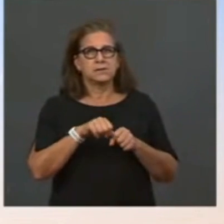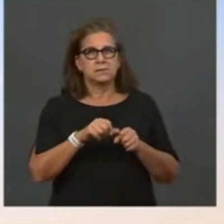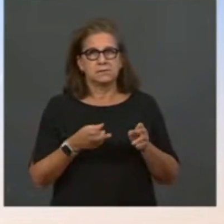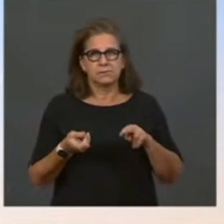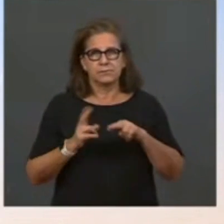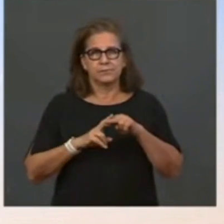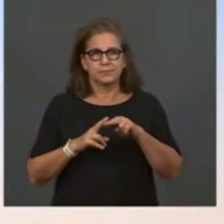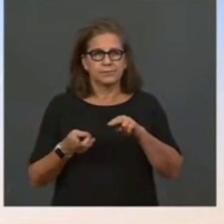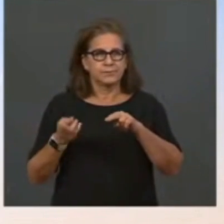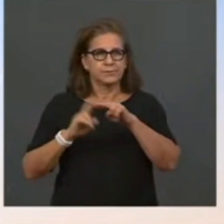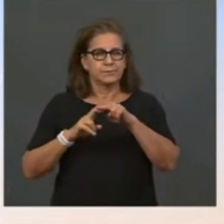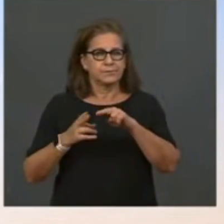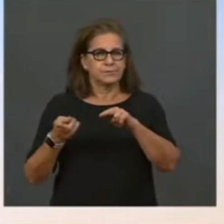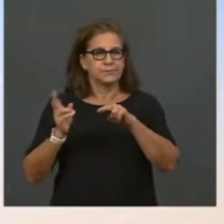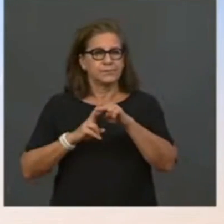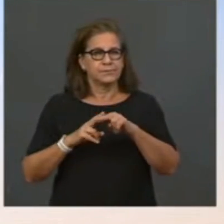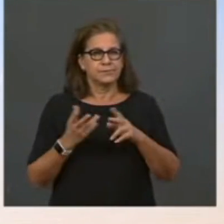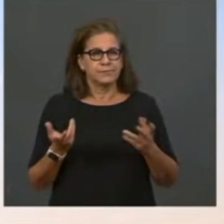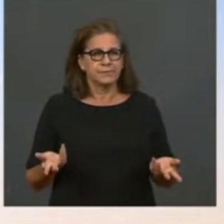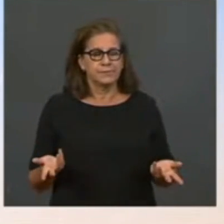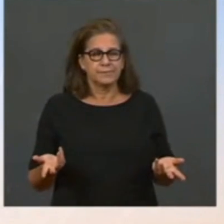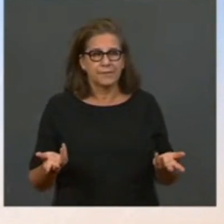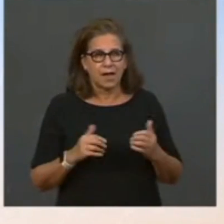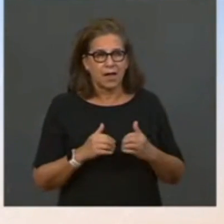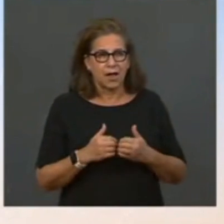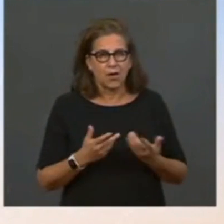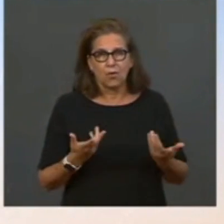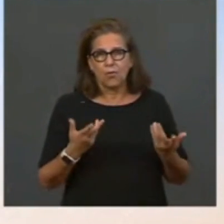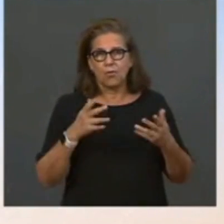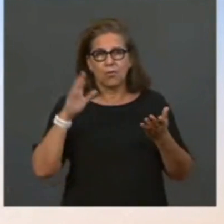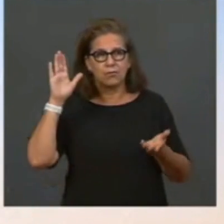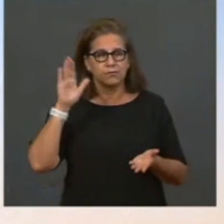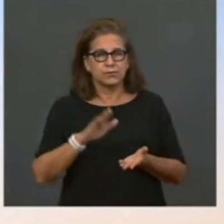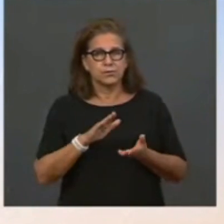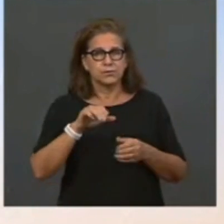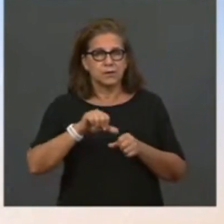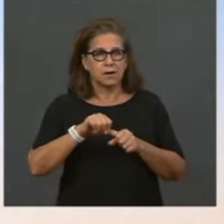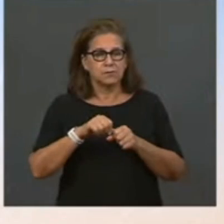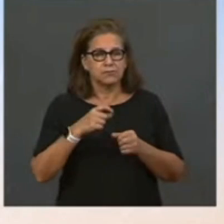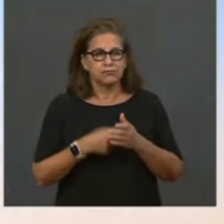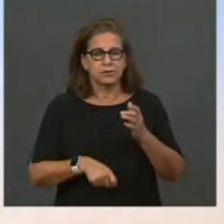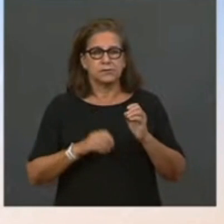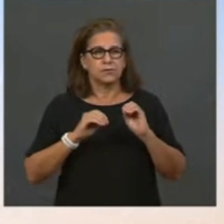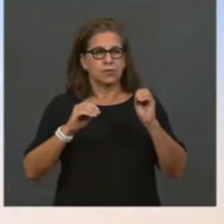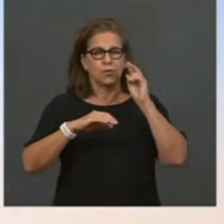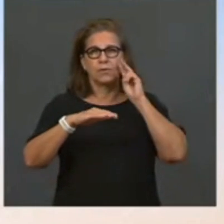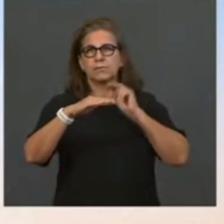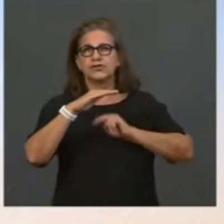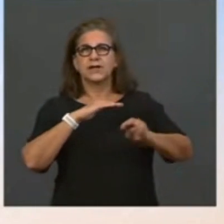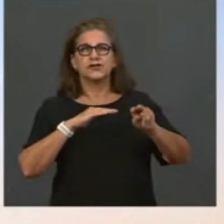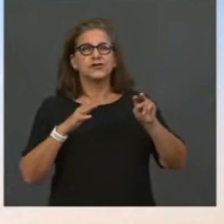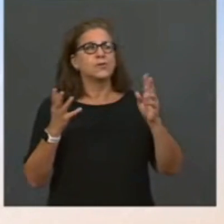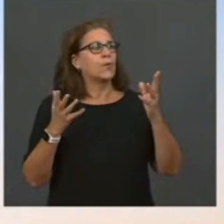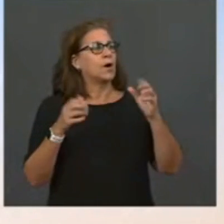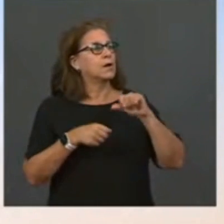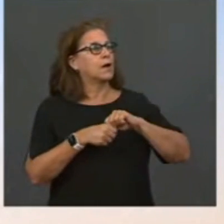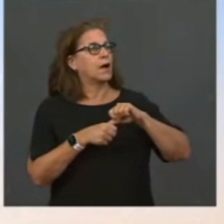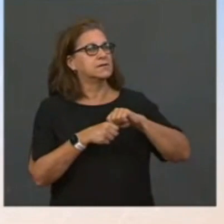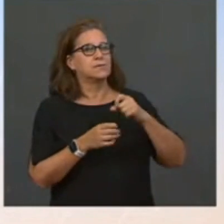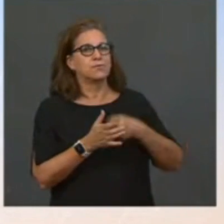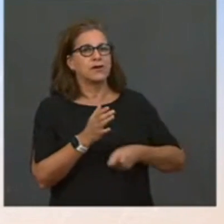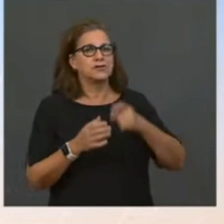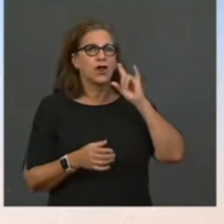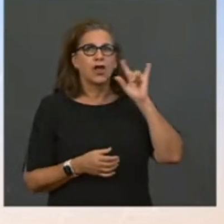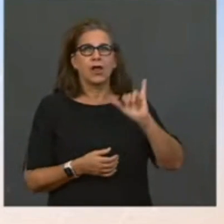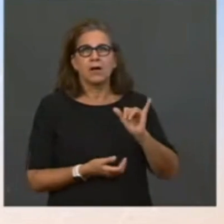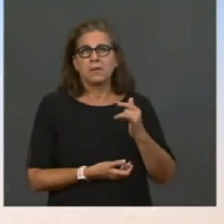the meantime that's going to significantly reduce gas prices. He said, I don't have a near-term answer. For Americans who are looking for an answer, what